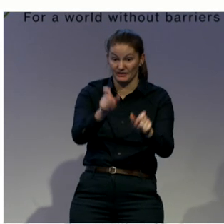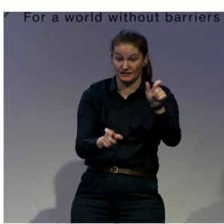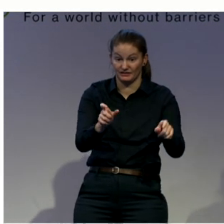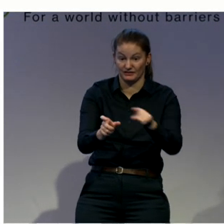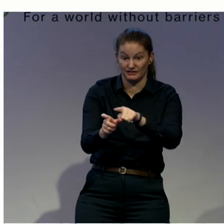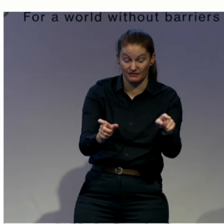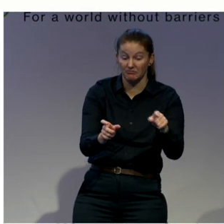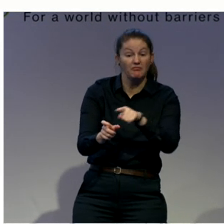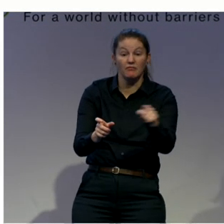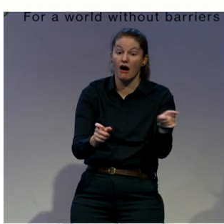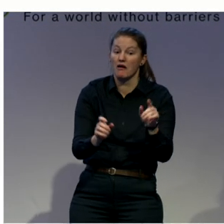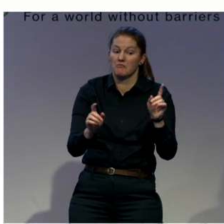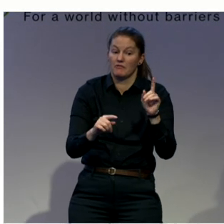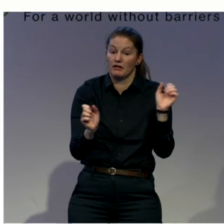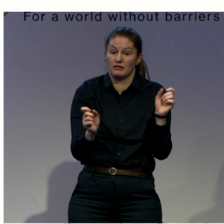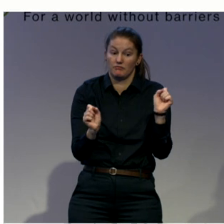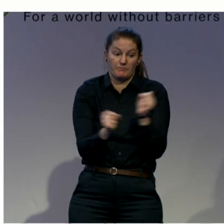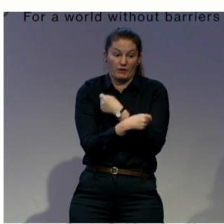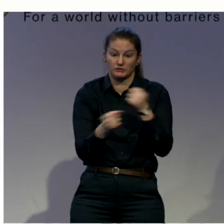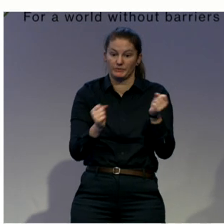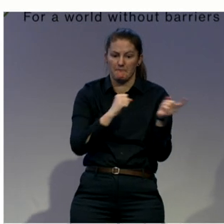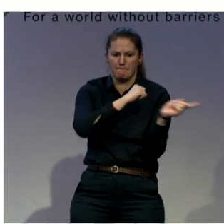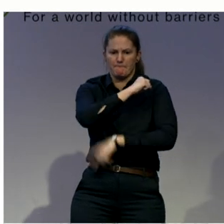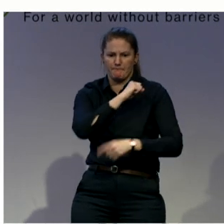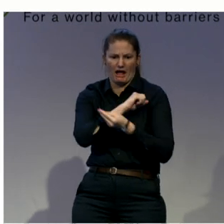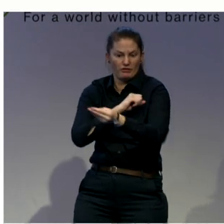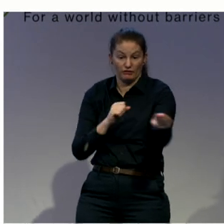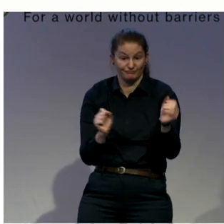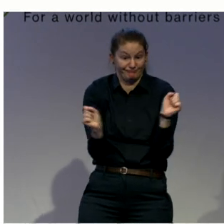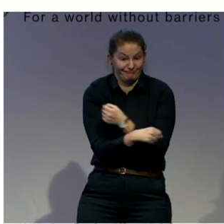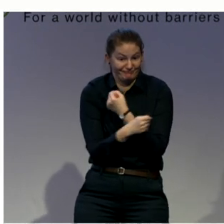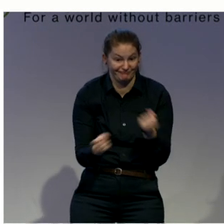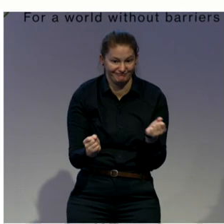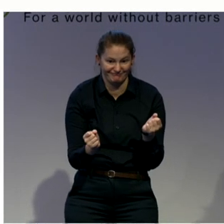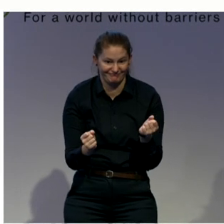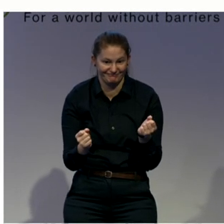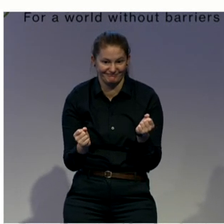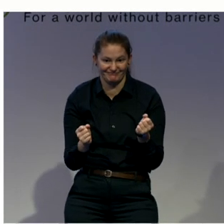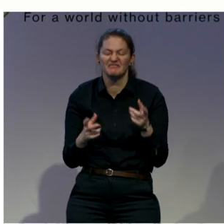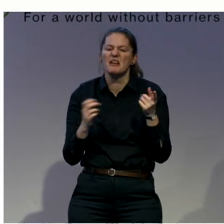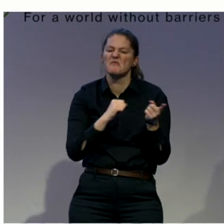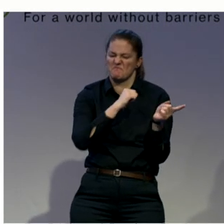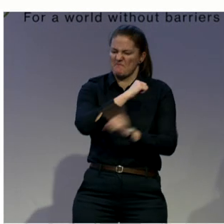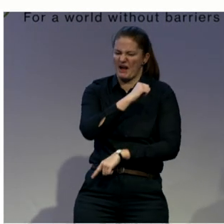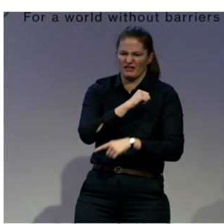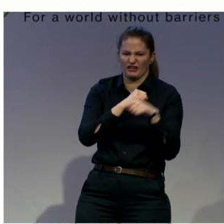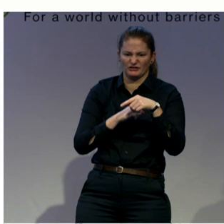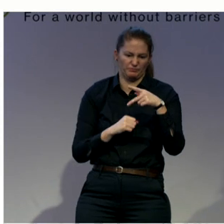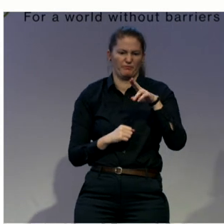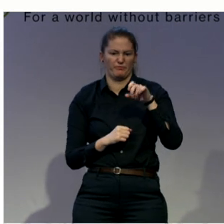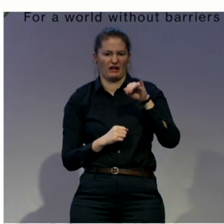well, they cannot understand what punishment is, no? Or what responsibility is.